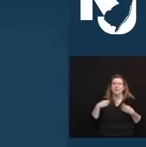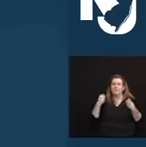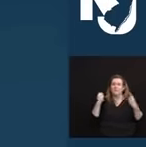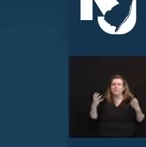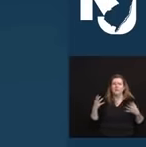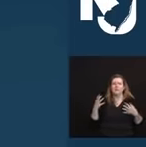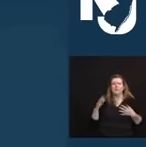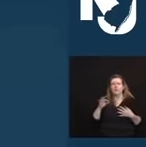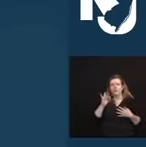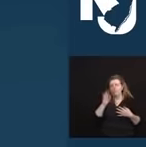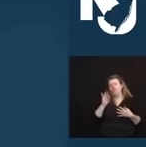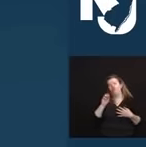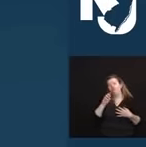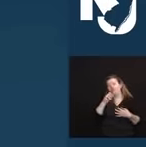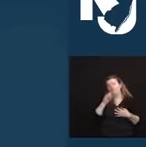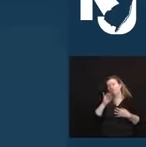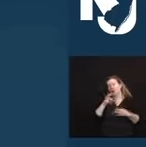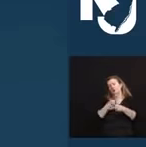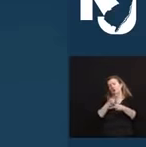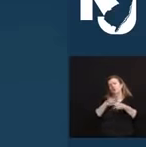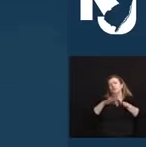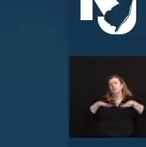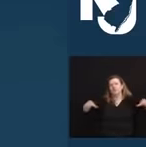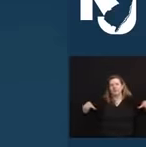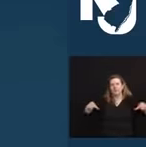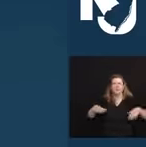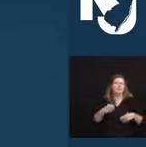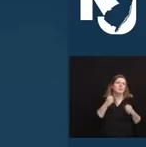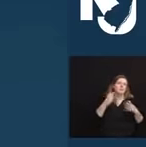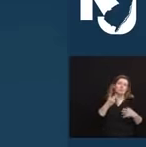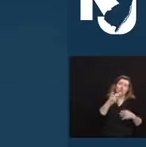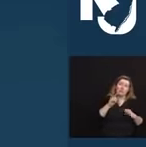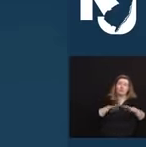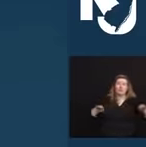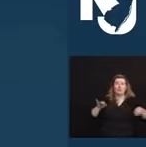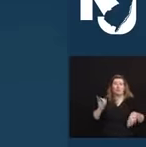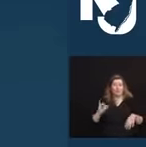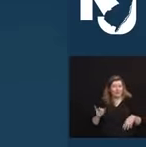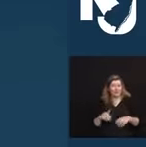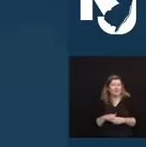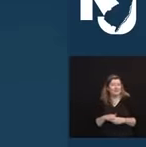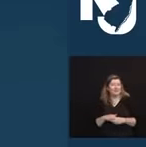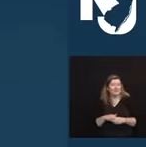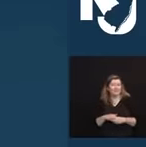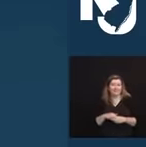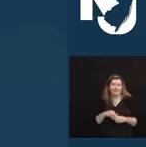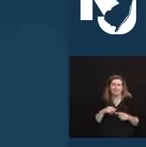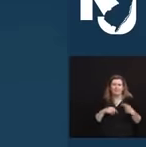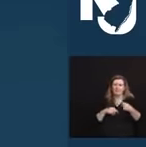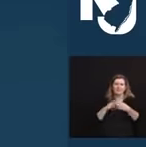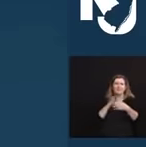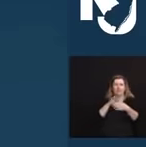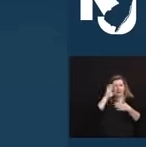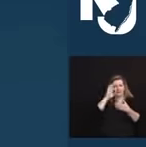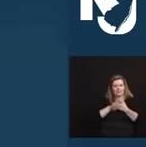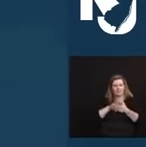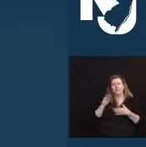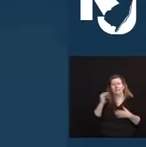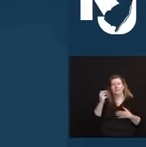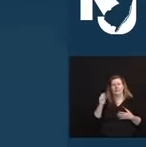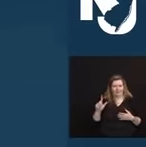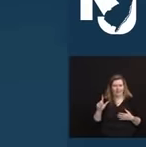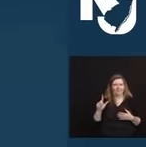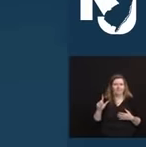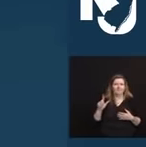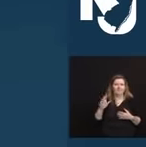she'd sit down and watch countless movies. It was what she shared with her husband, Michael, to whom she was married for the past 10 years.